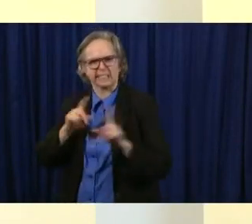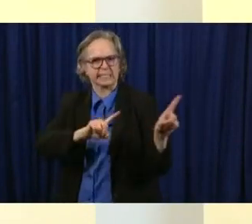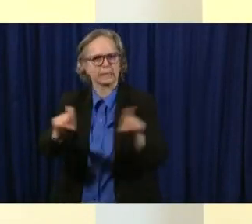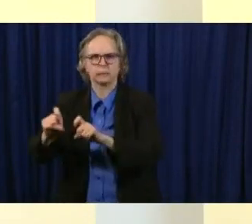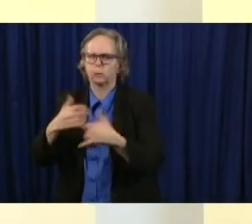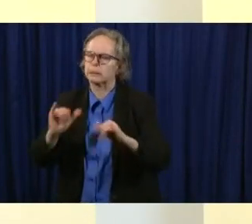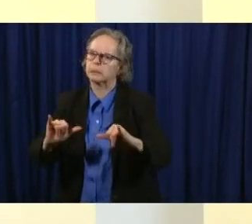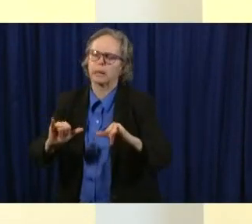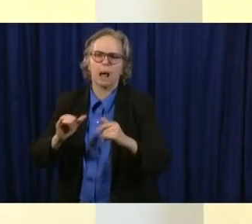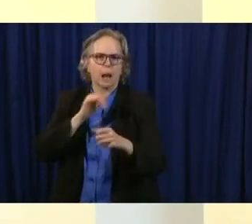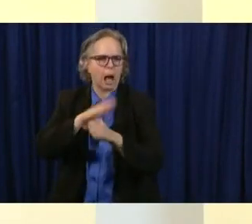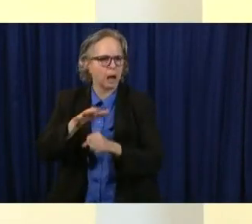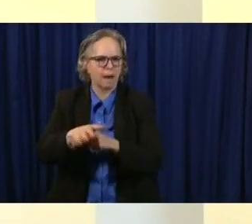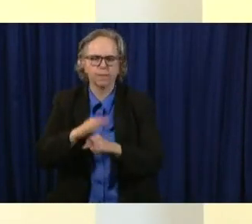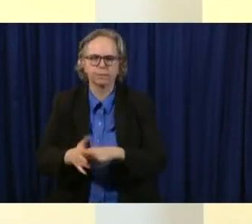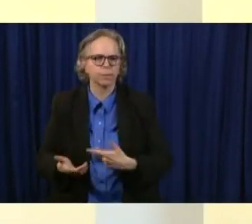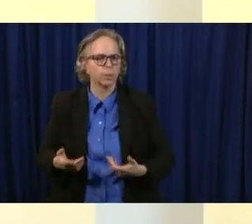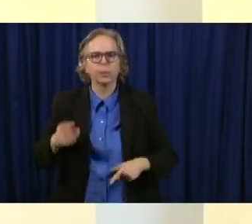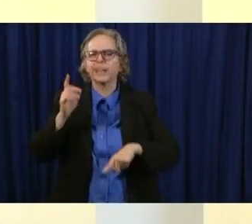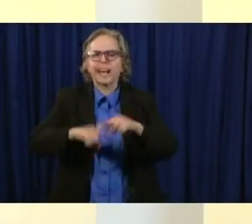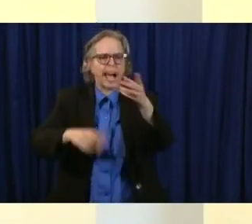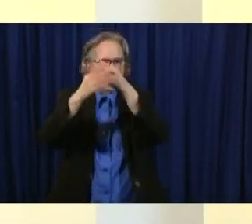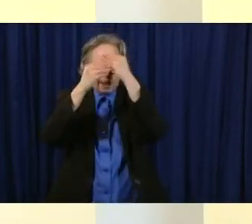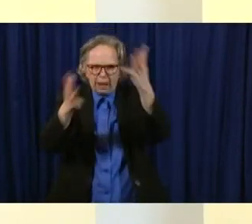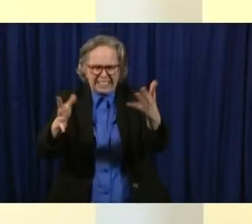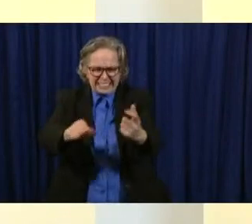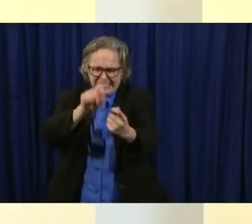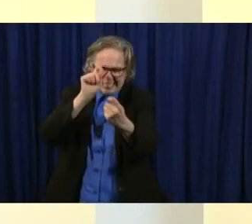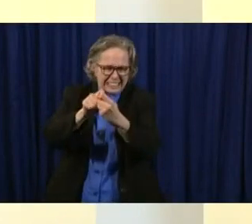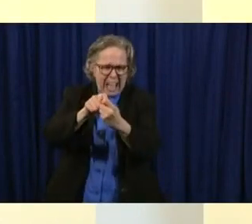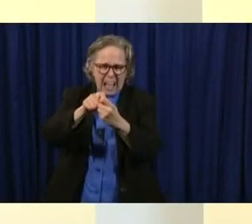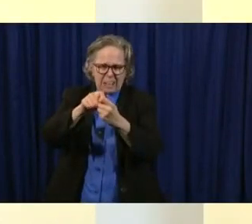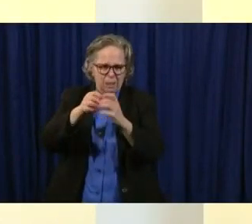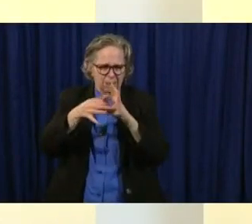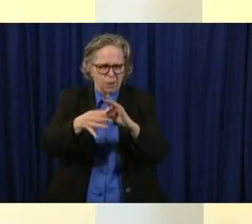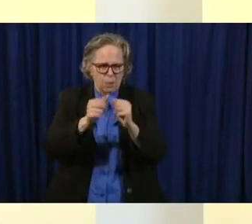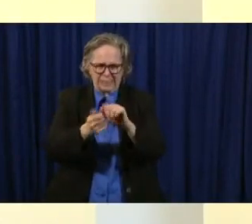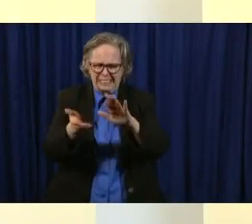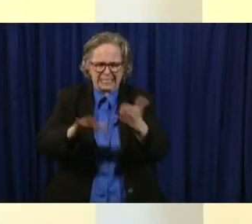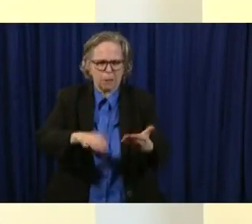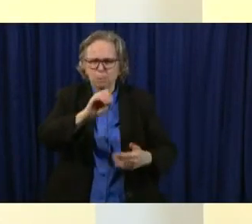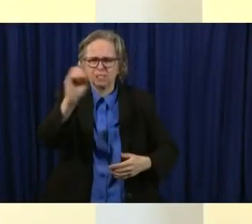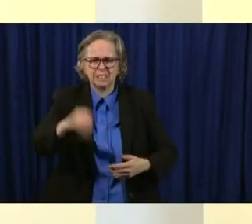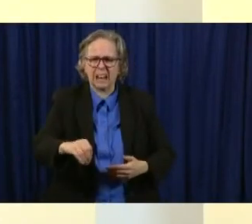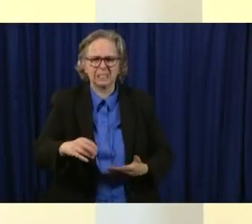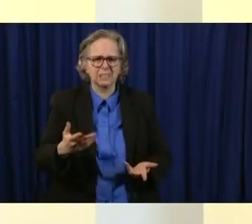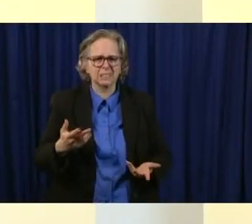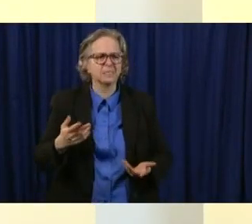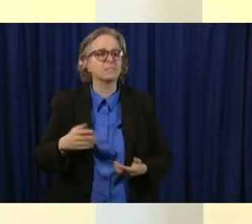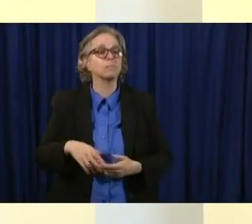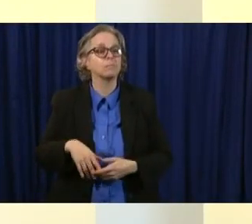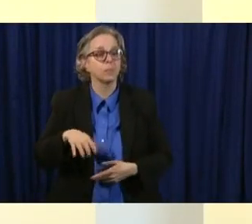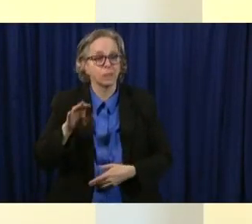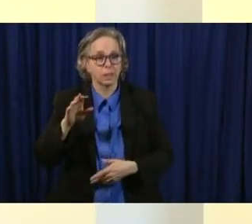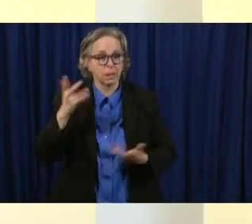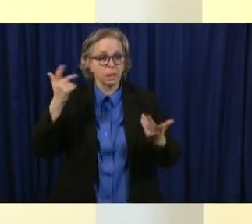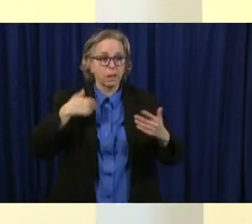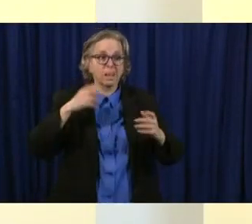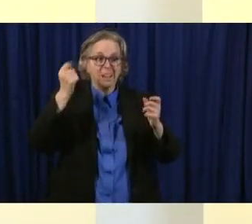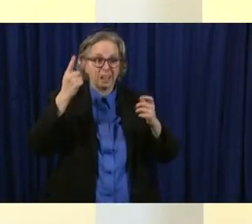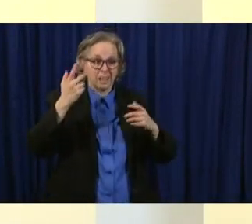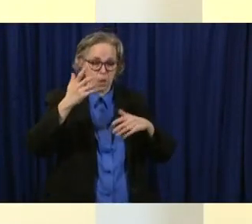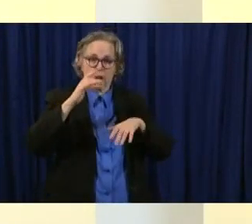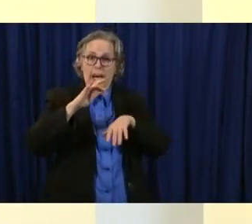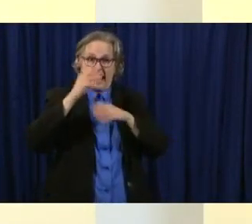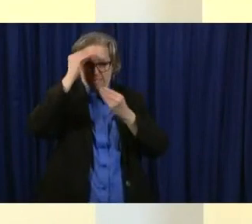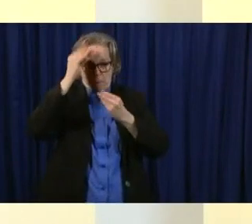Ohio or in most places. We've got some preliminary prevalence information out of places like New York that have been able to do some